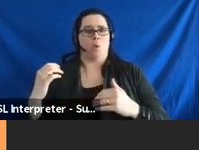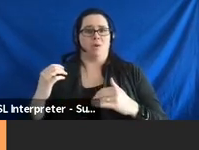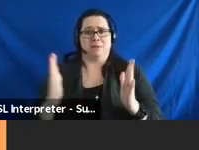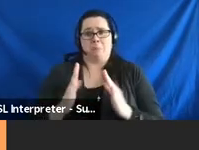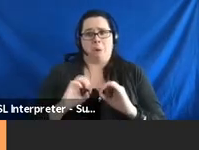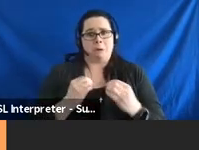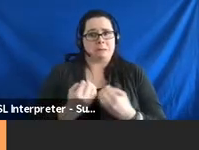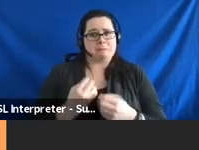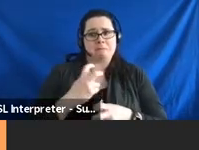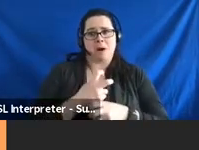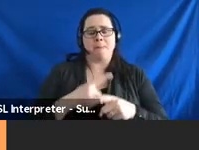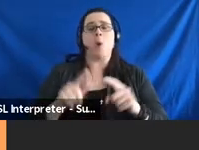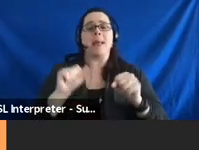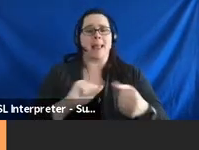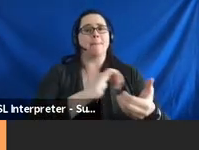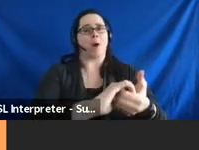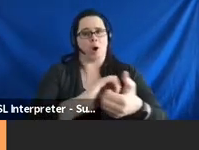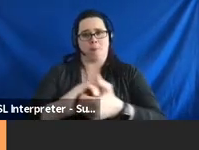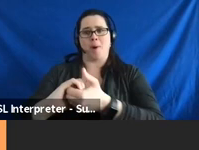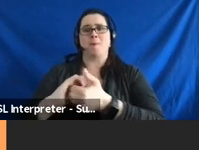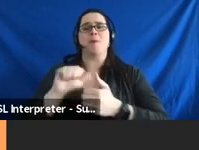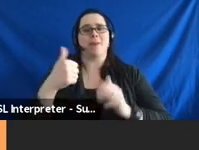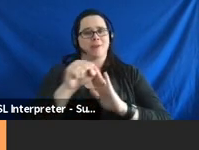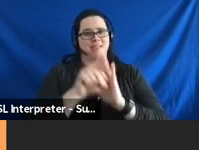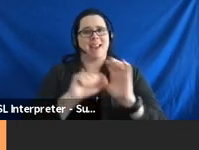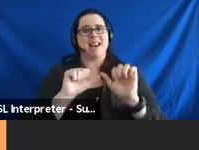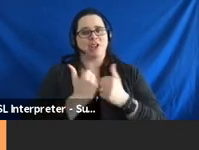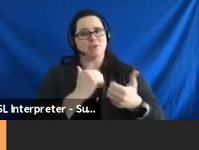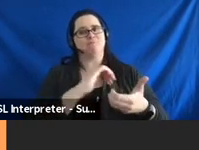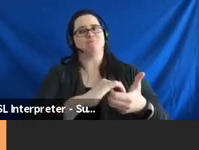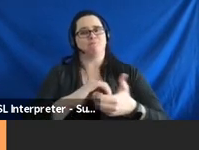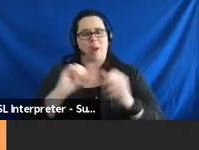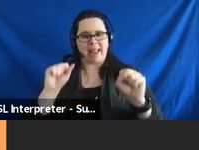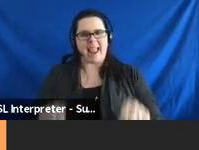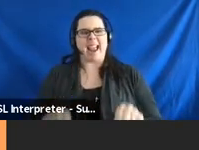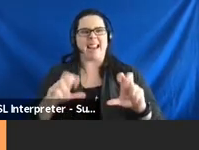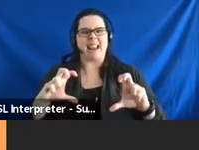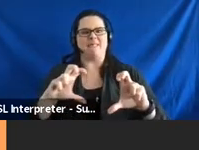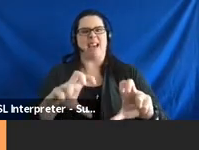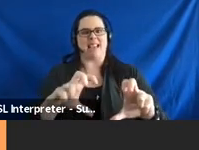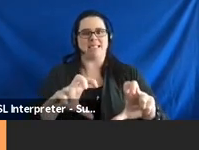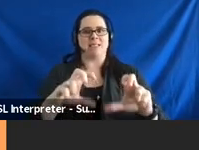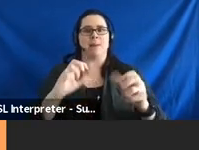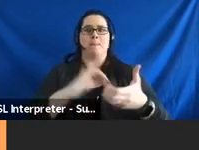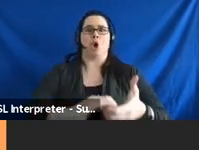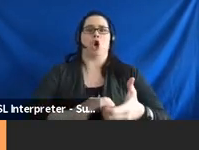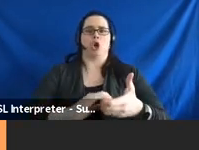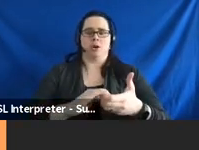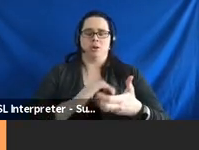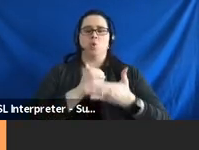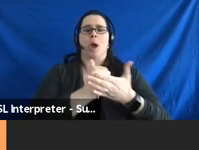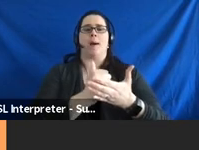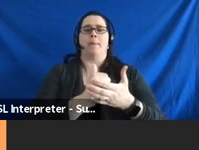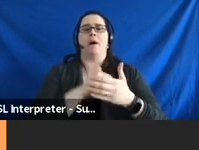organization. But we can partner with other state agencies and invest in those partnerships to help